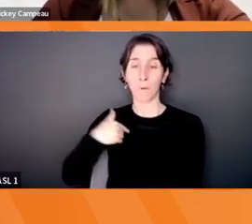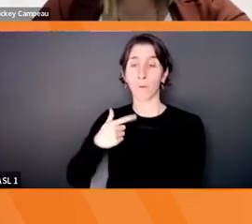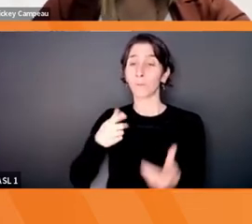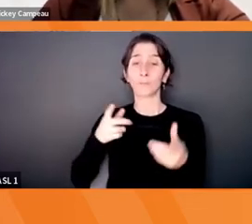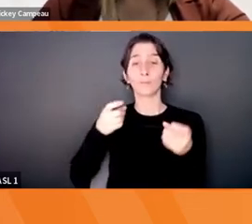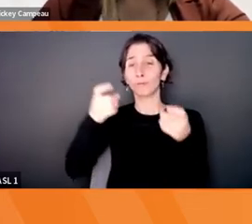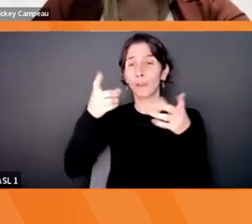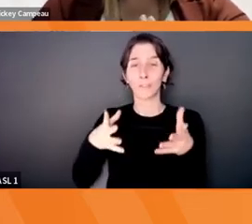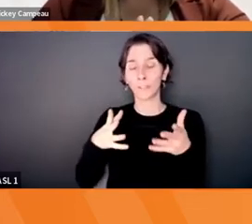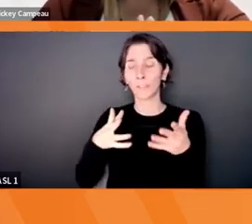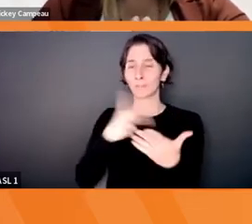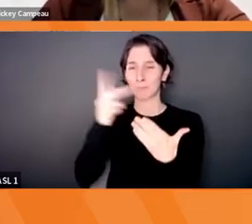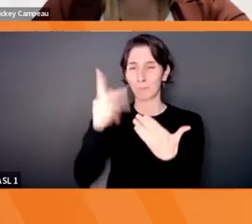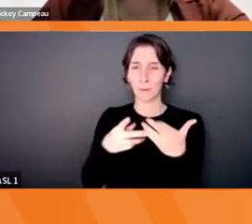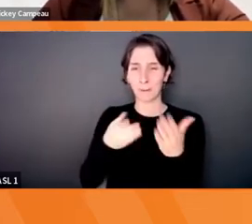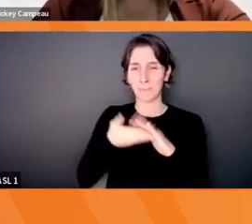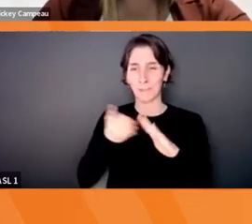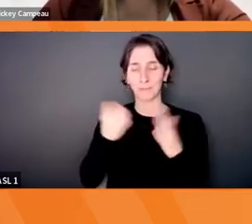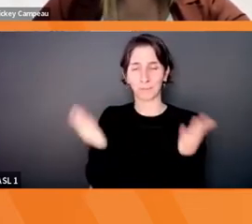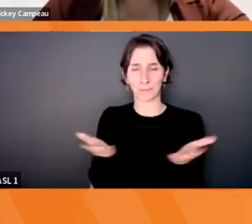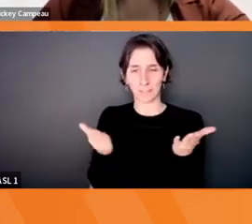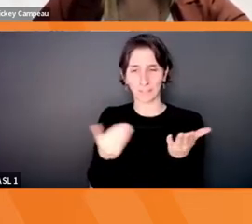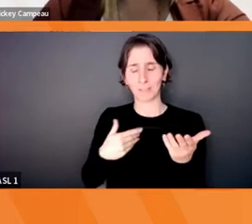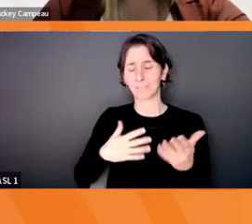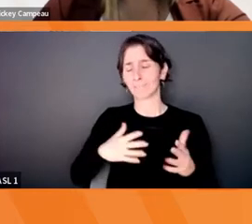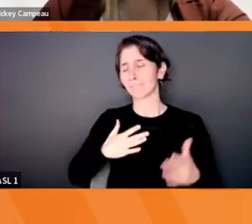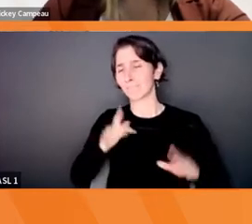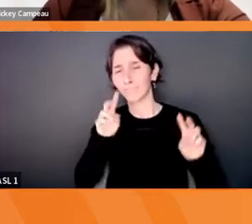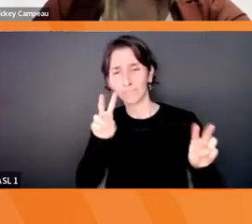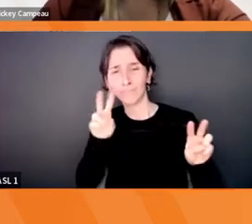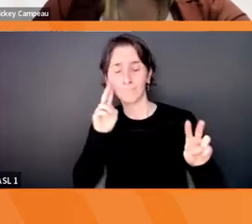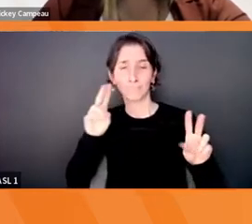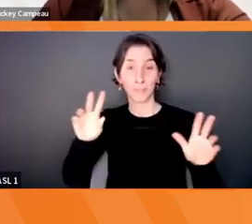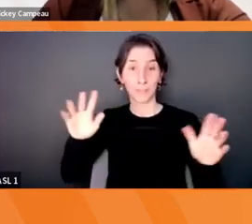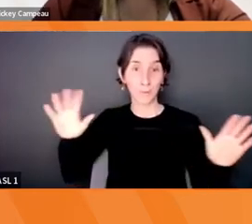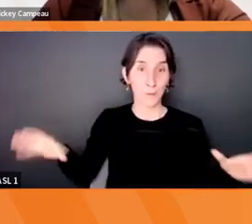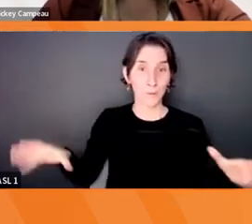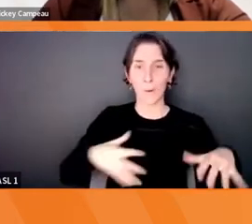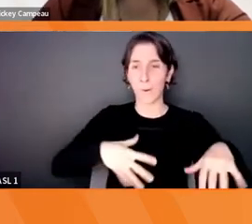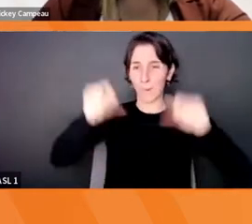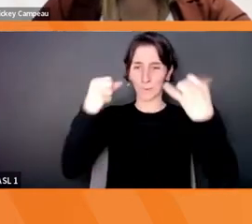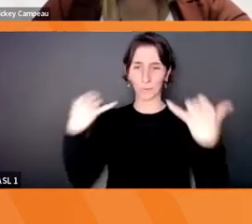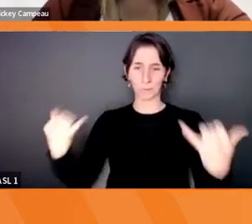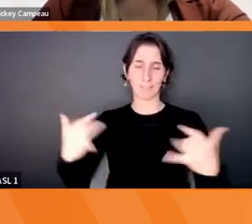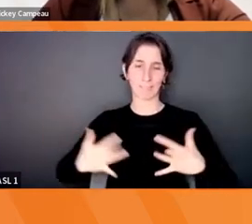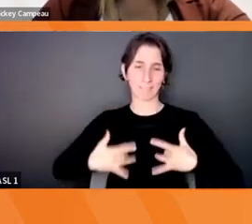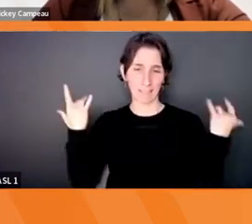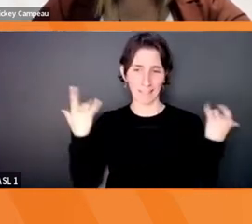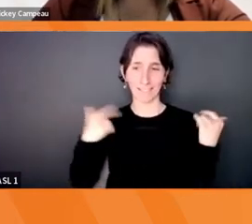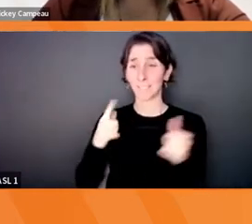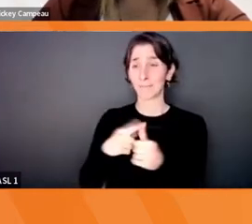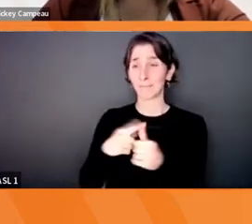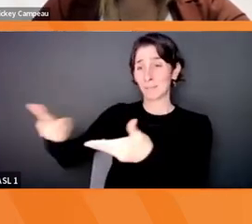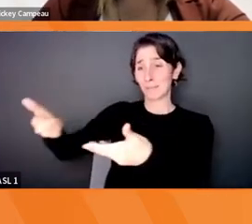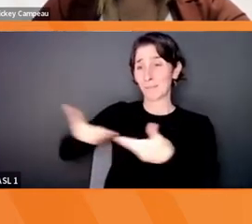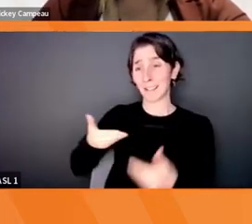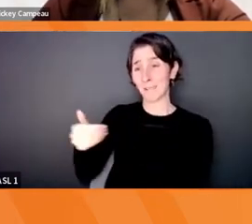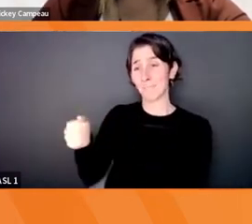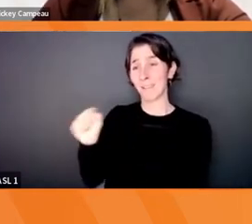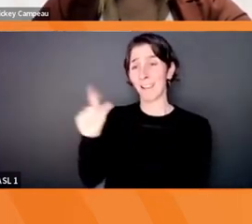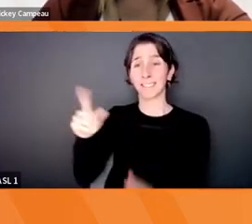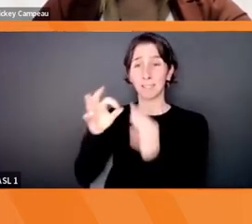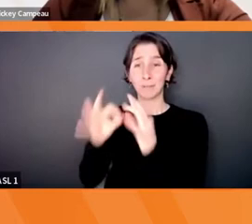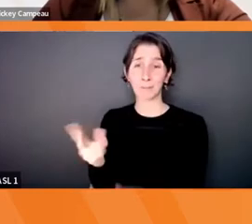so pleased to be hosting this call with all of you here today. I'd like to first welcome our two friendly American Sign Language